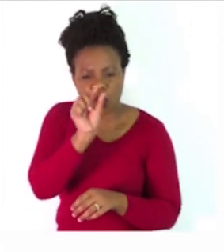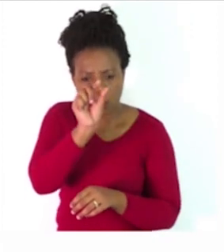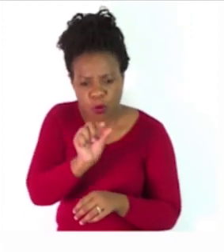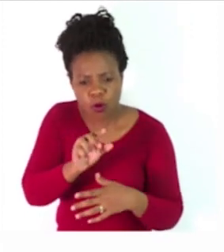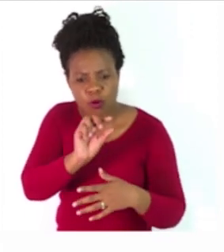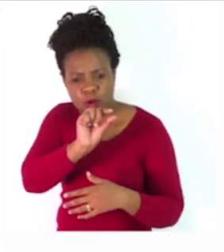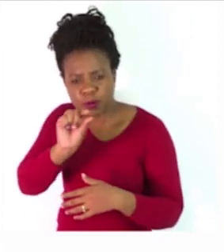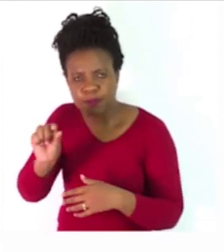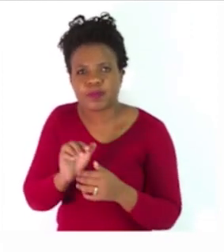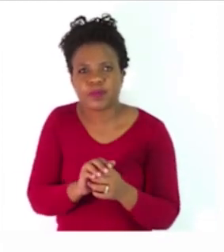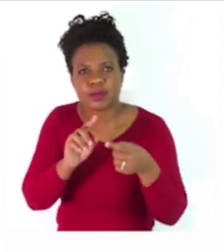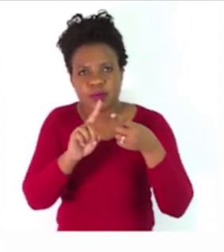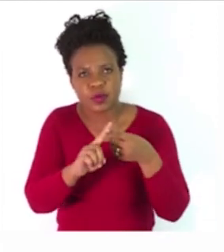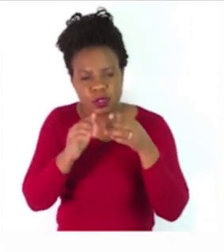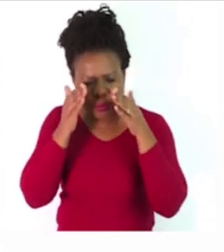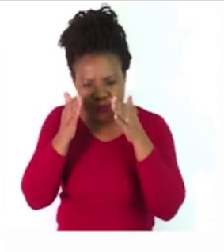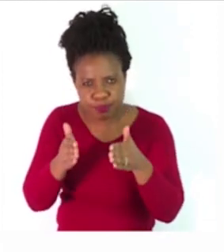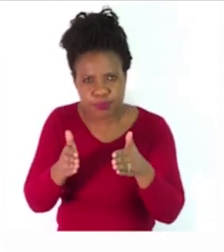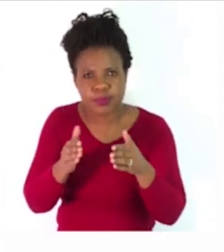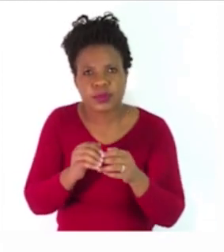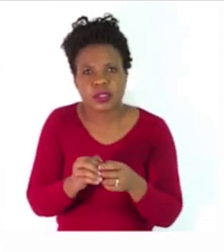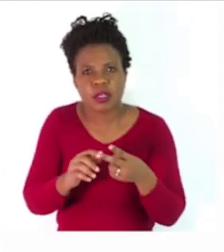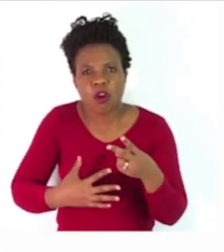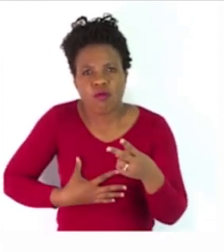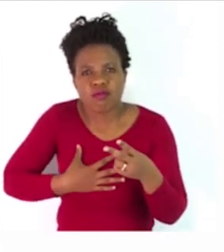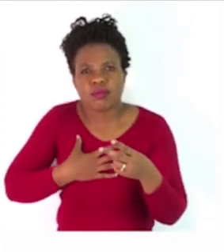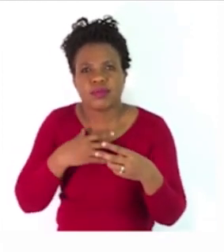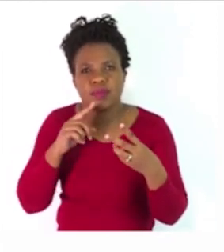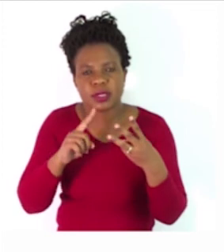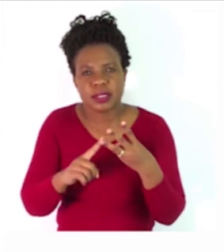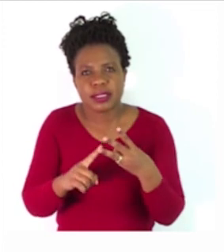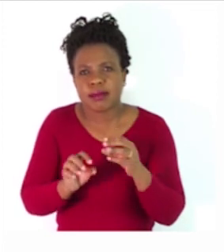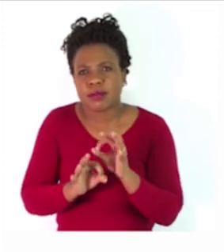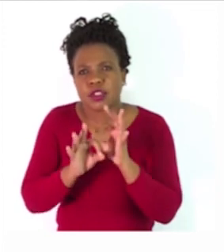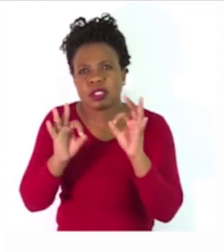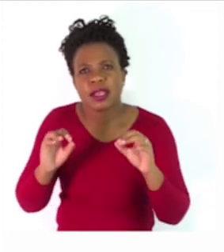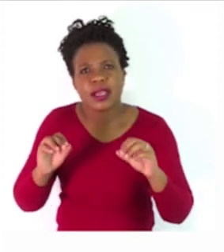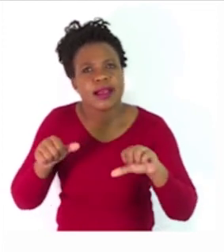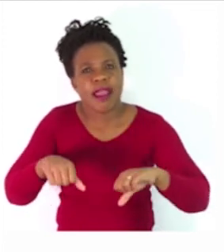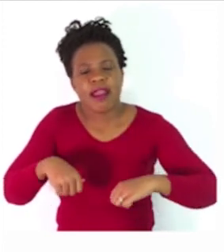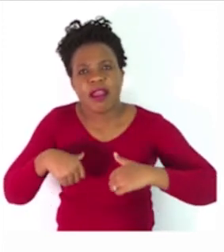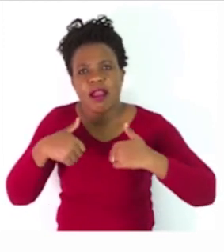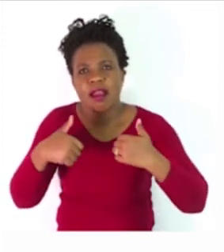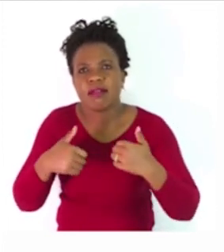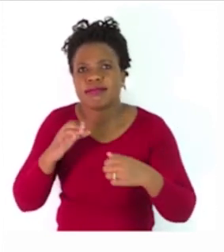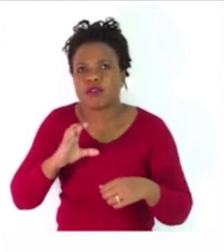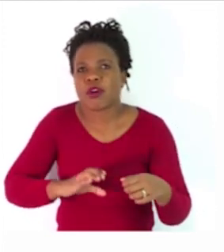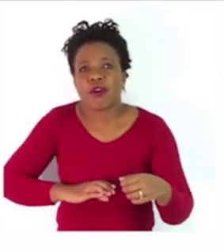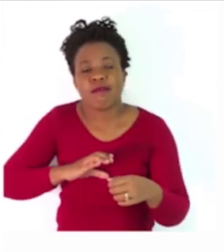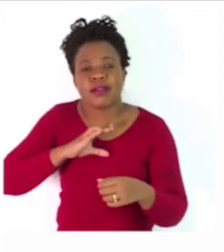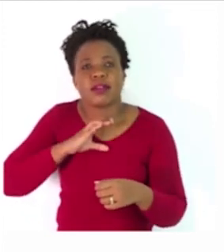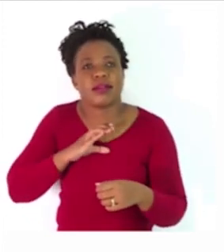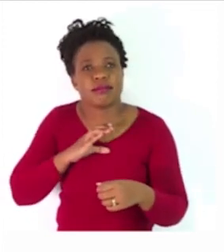are dedication, anger, duty, health, confidence,